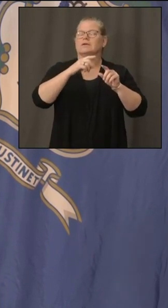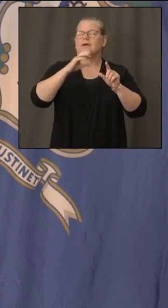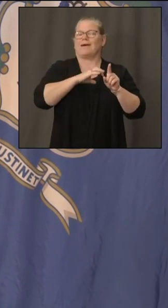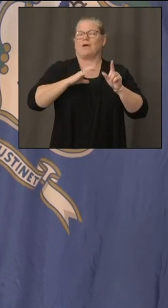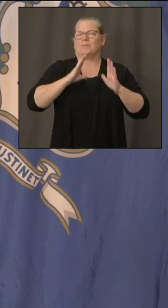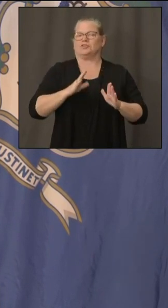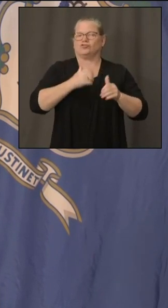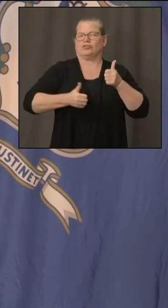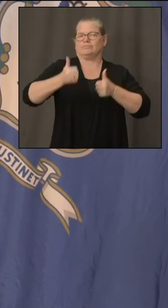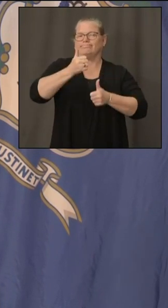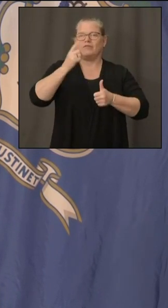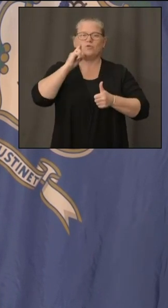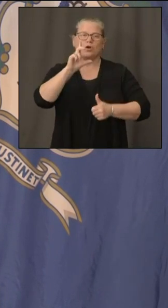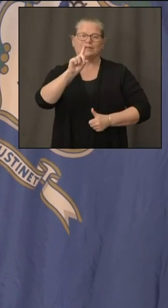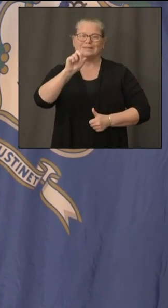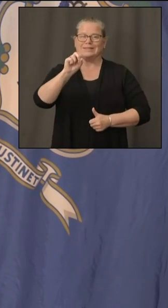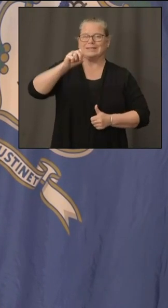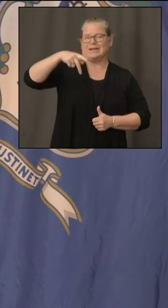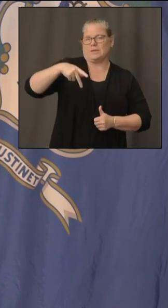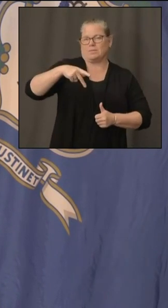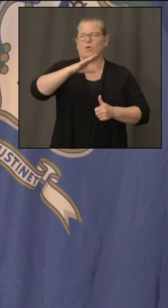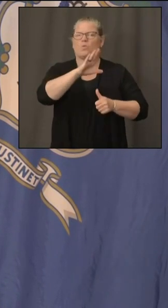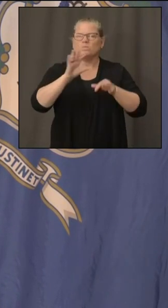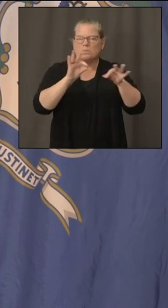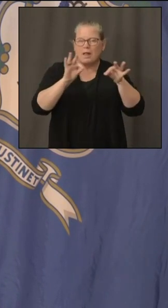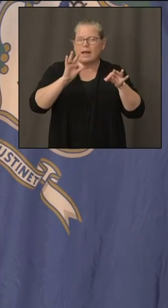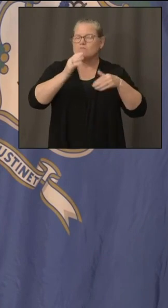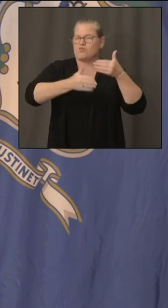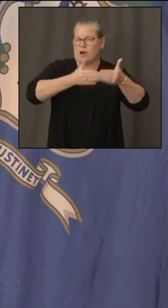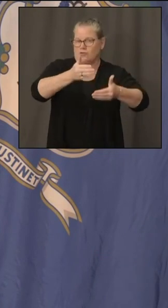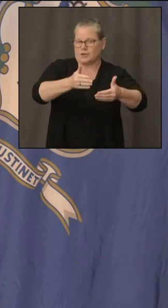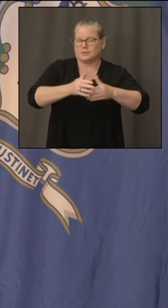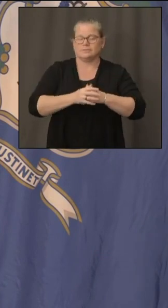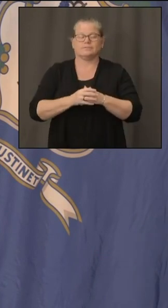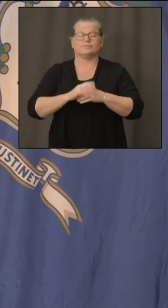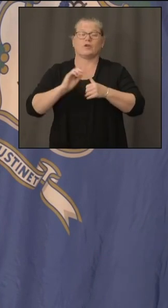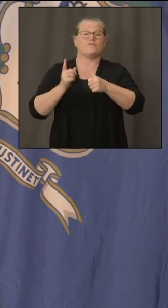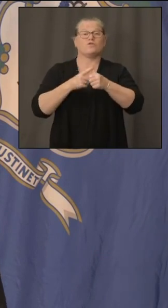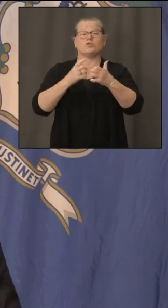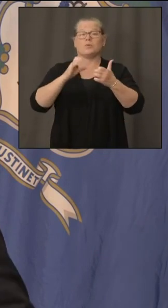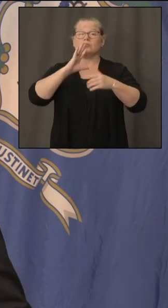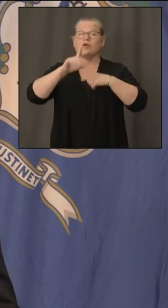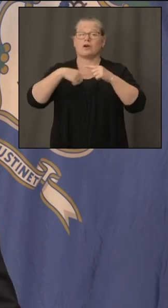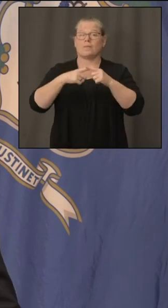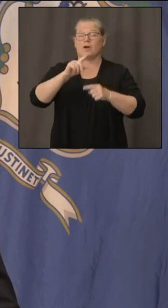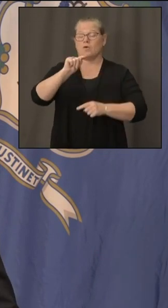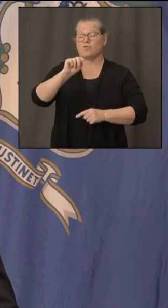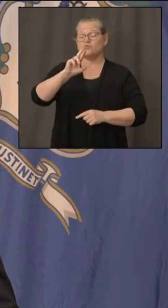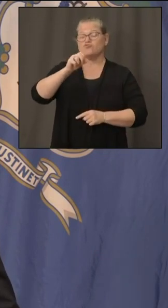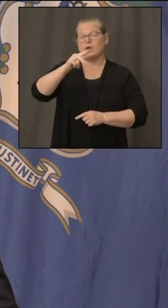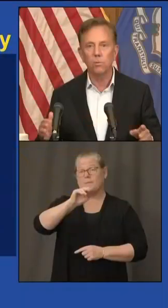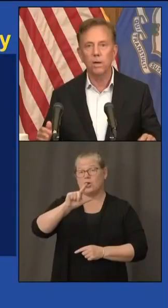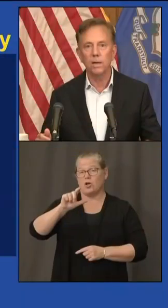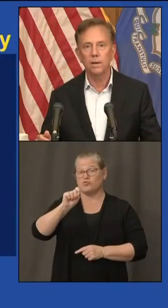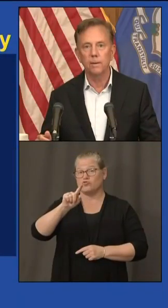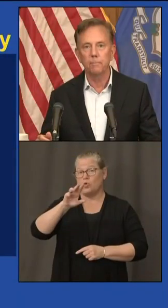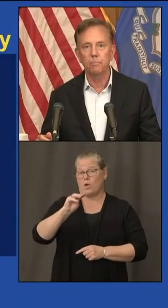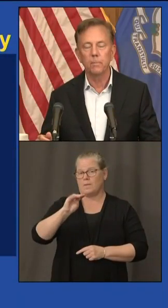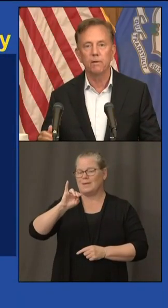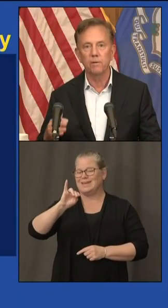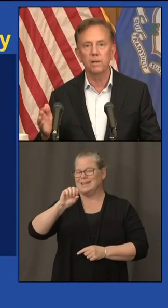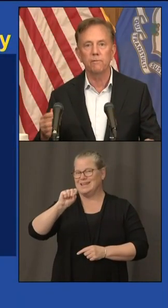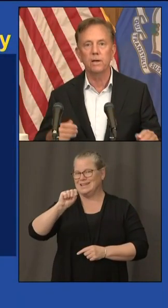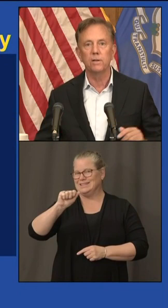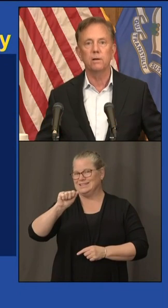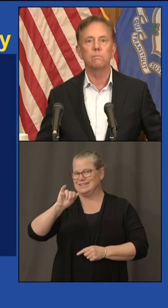getting everybody reactivated let me just say a little bit about tropical storm isaeus and the recovery by the way um